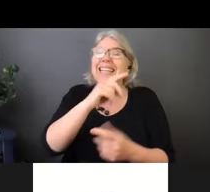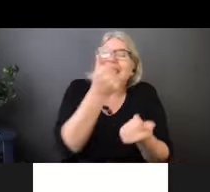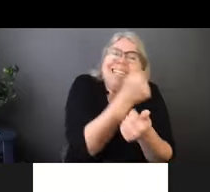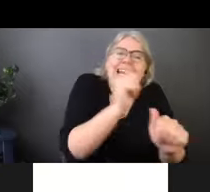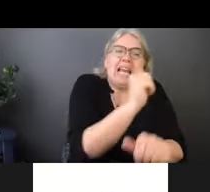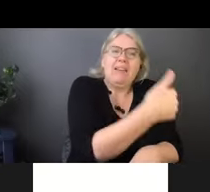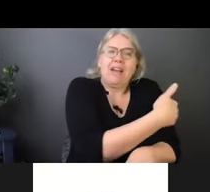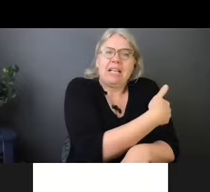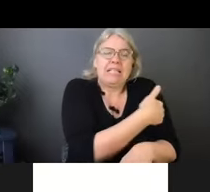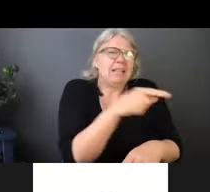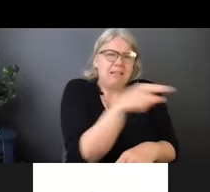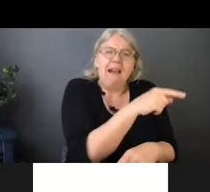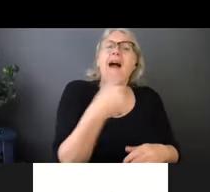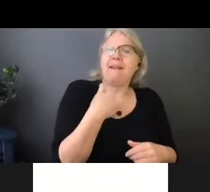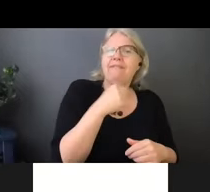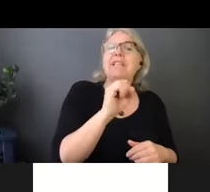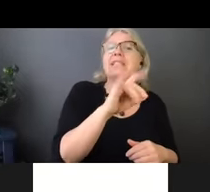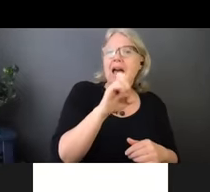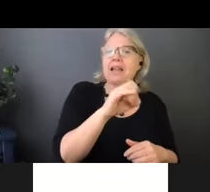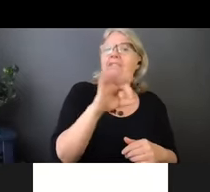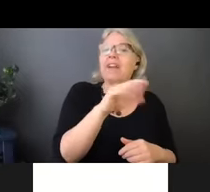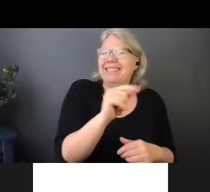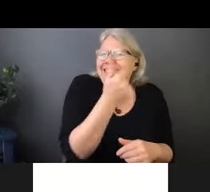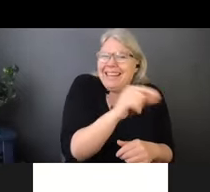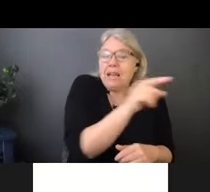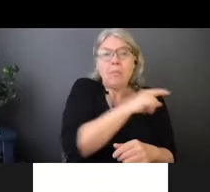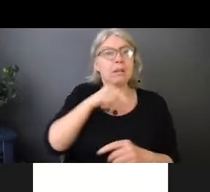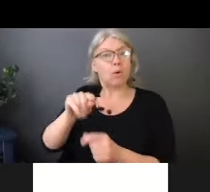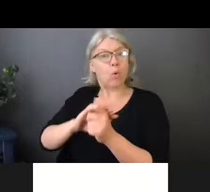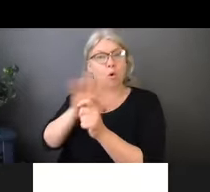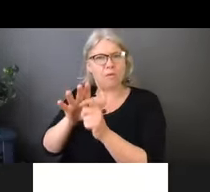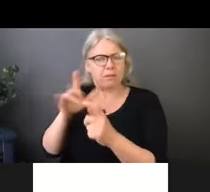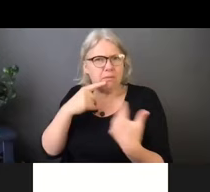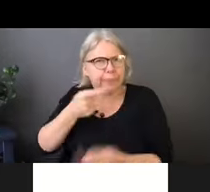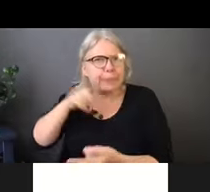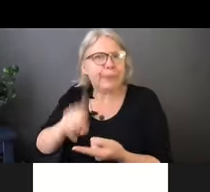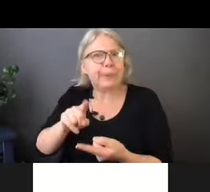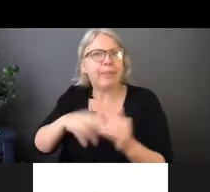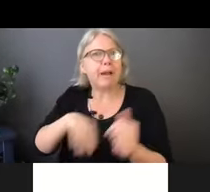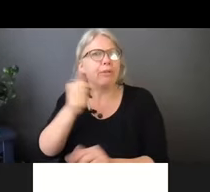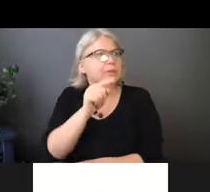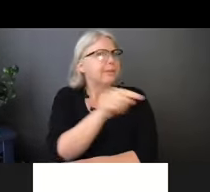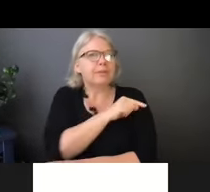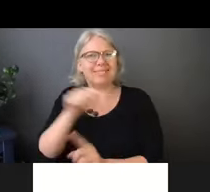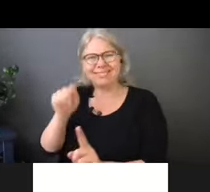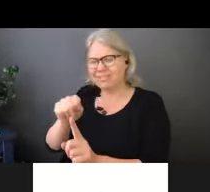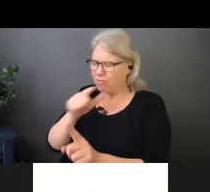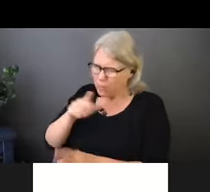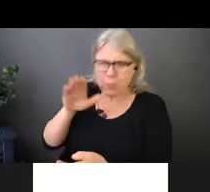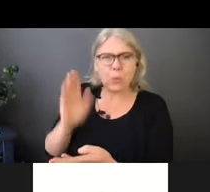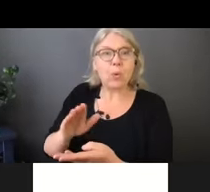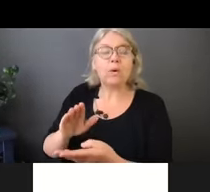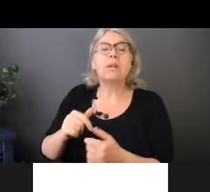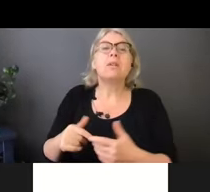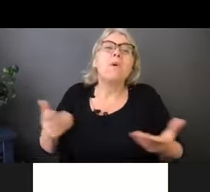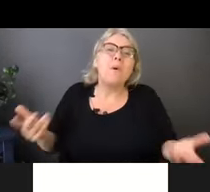protocol. And there are lots of safety protocols from NACI that, um, I'm going to hopefully share with people in April that